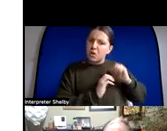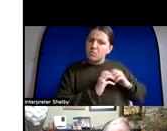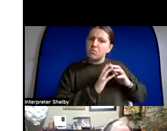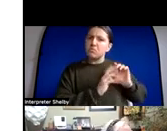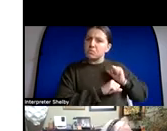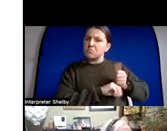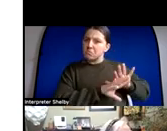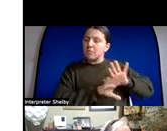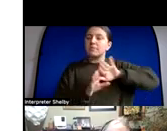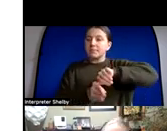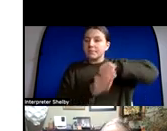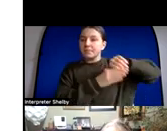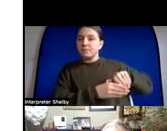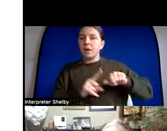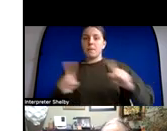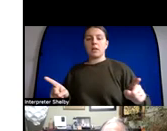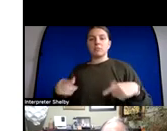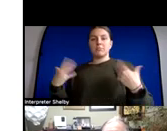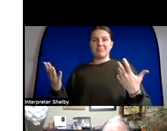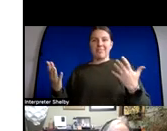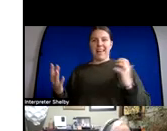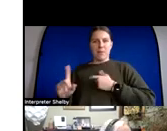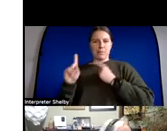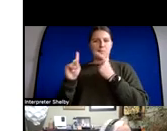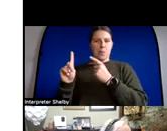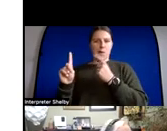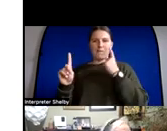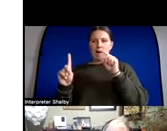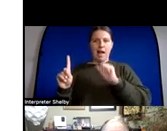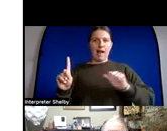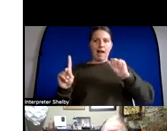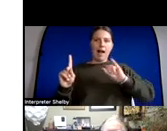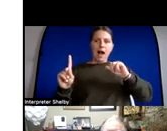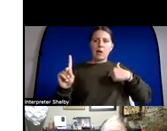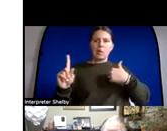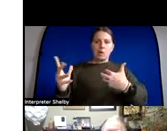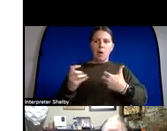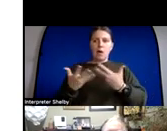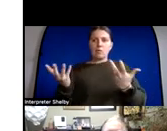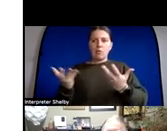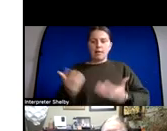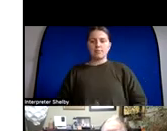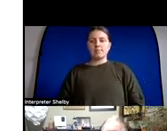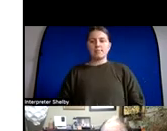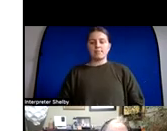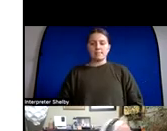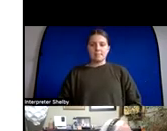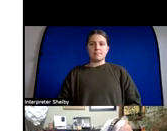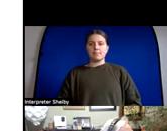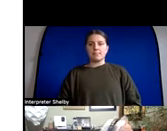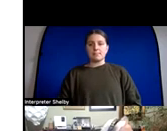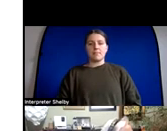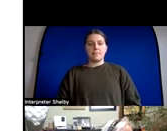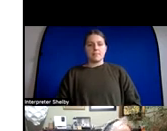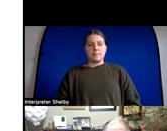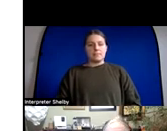of what do we want from innovation and of course there's a key role for access and inclusion